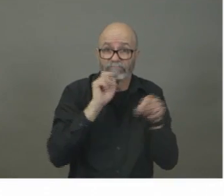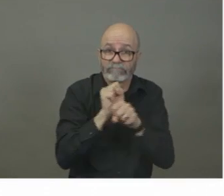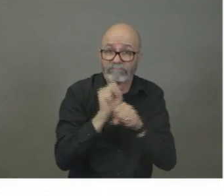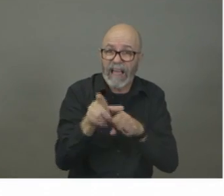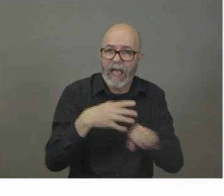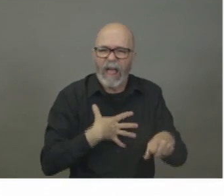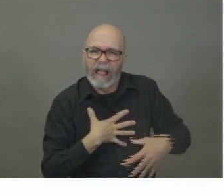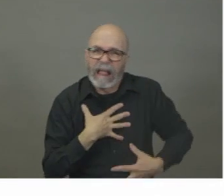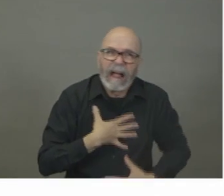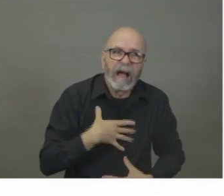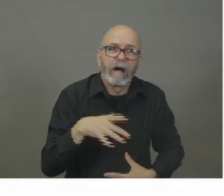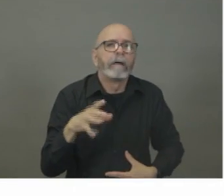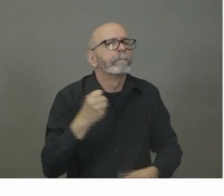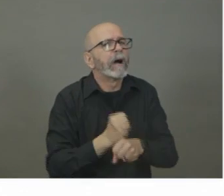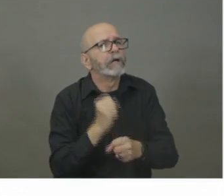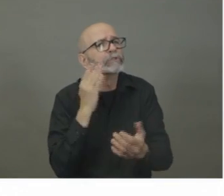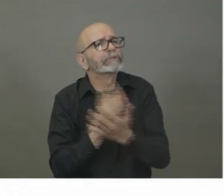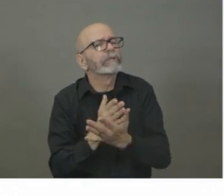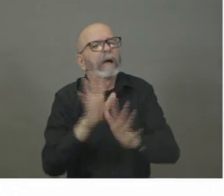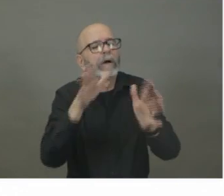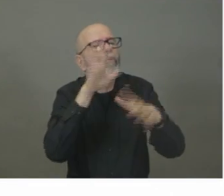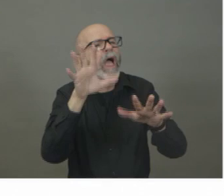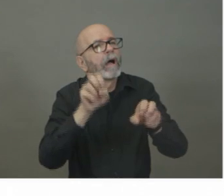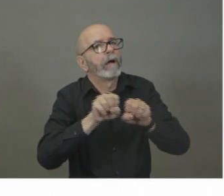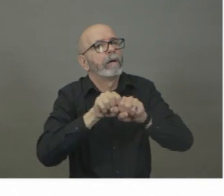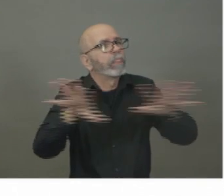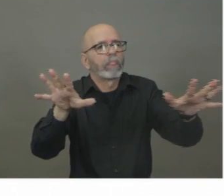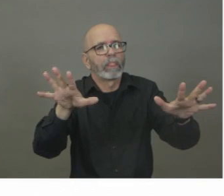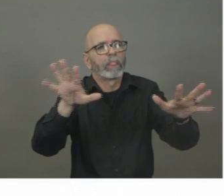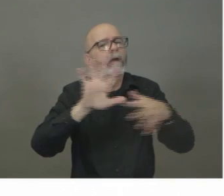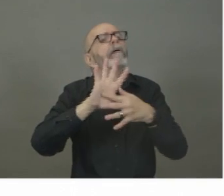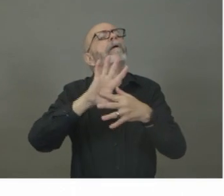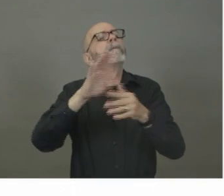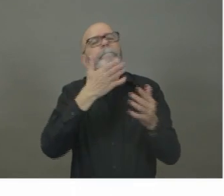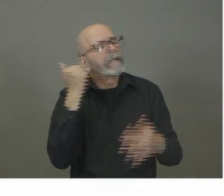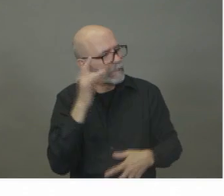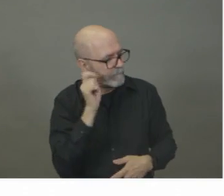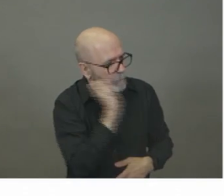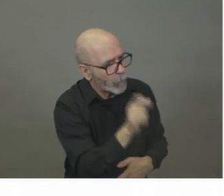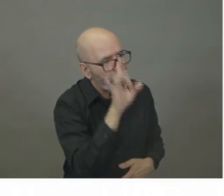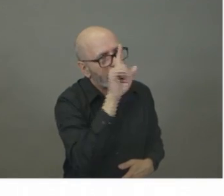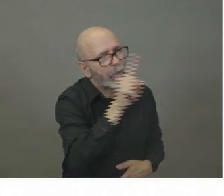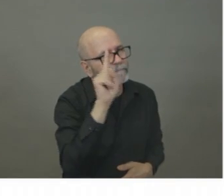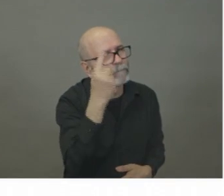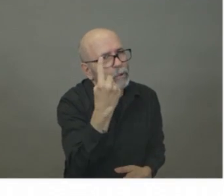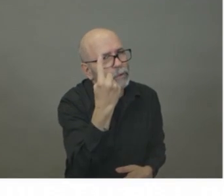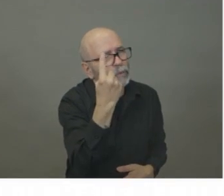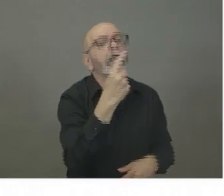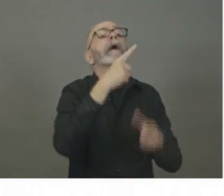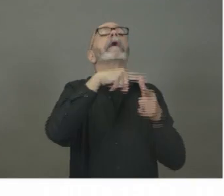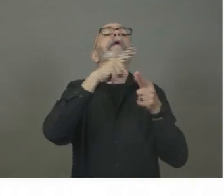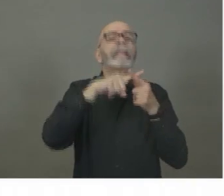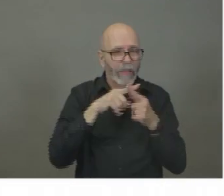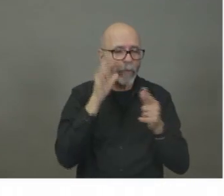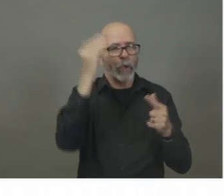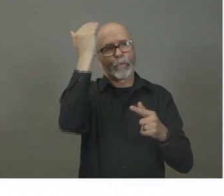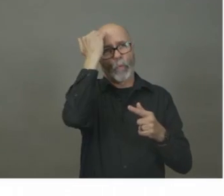could communicate to all those people that you're referring to, call 8-1-1. We'll go back to the phone lines for one more question.